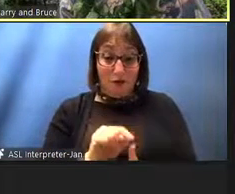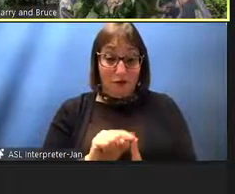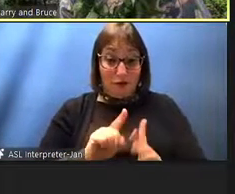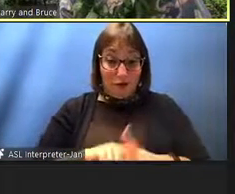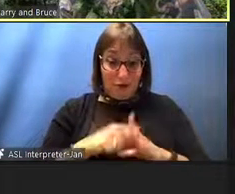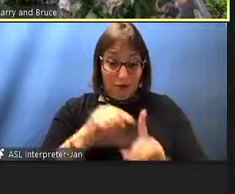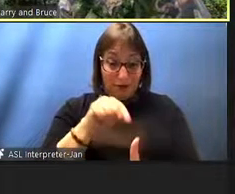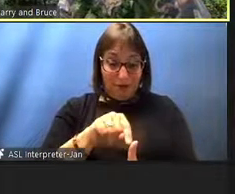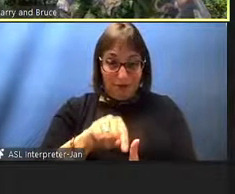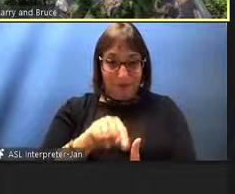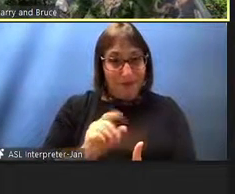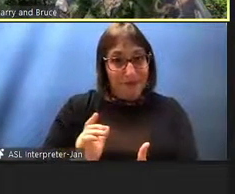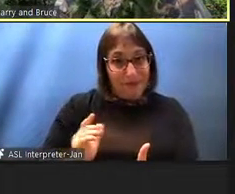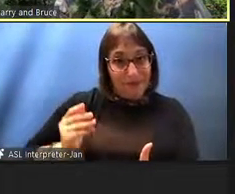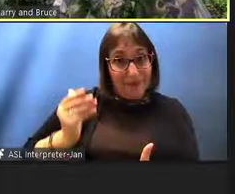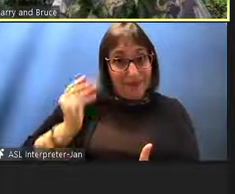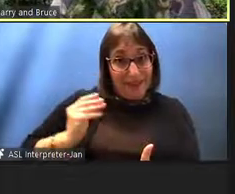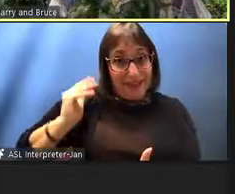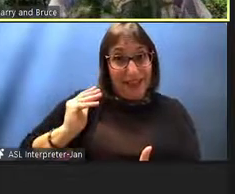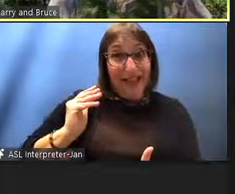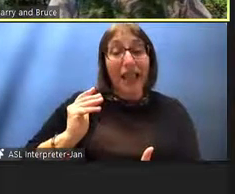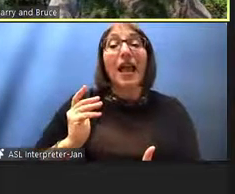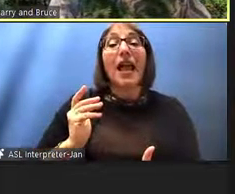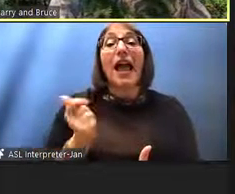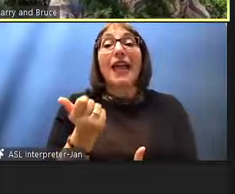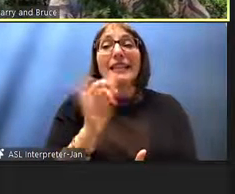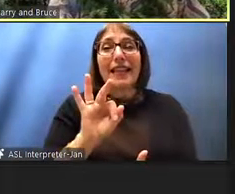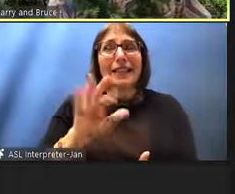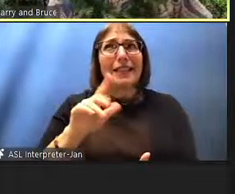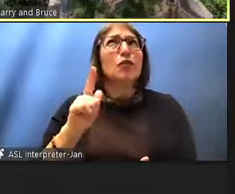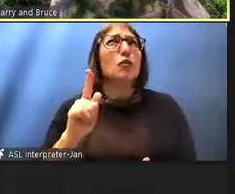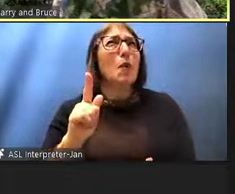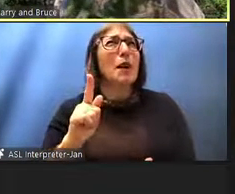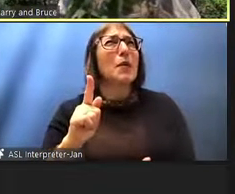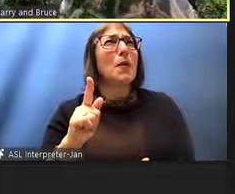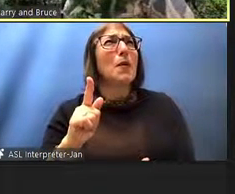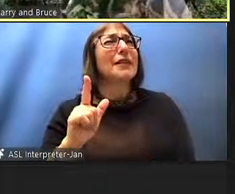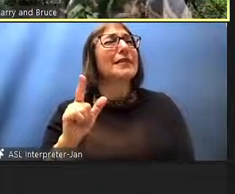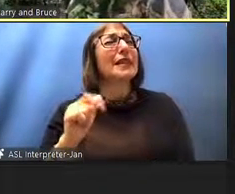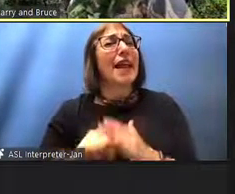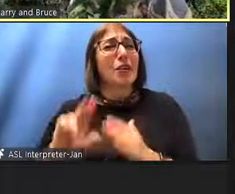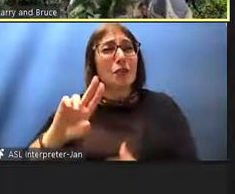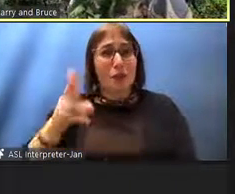started back in 1921 1921 yes at the university of